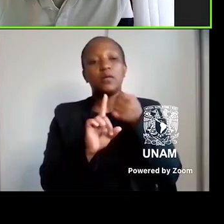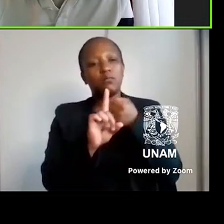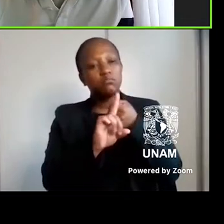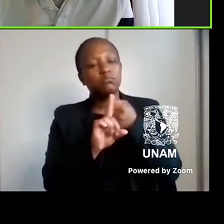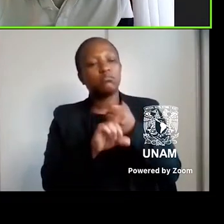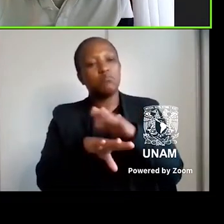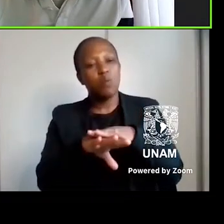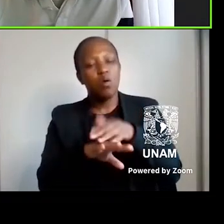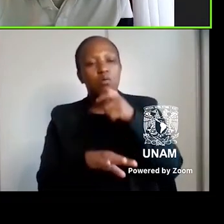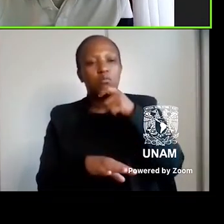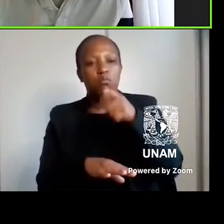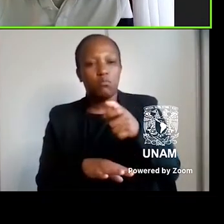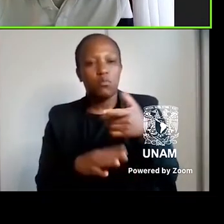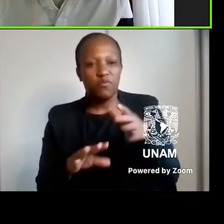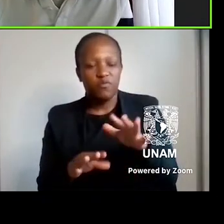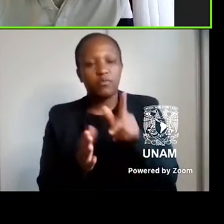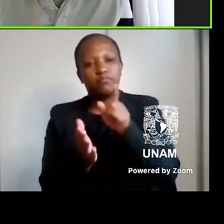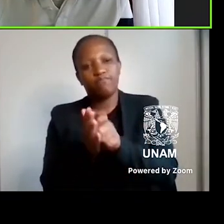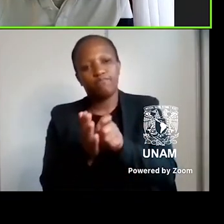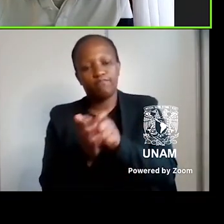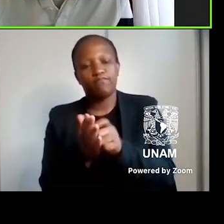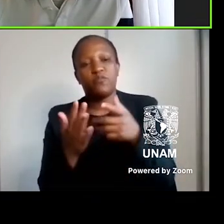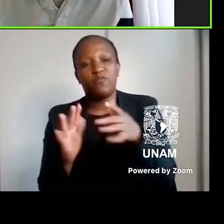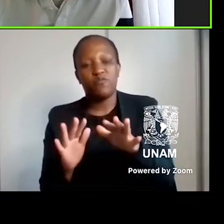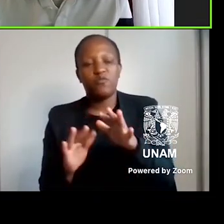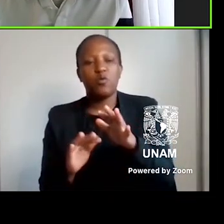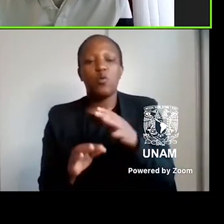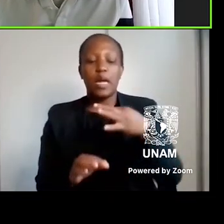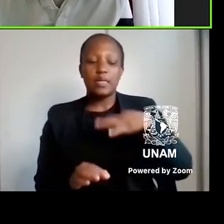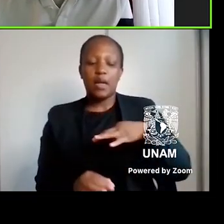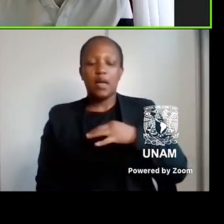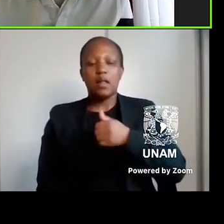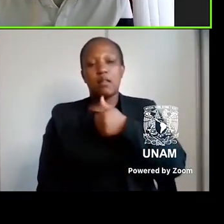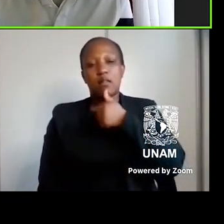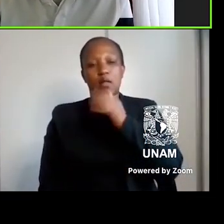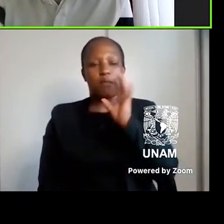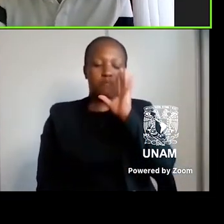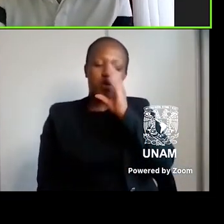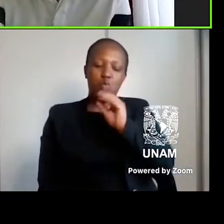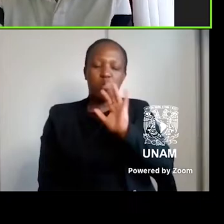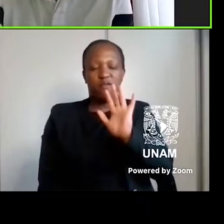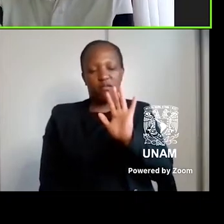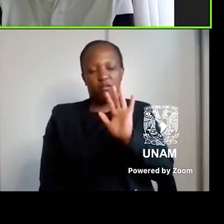particularly ones written by pretty black girls wearing crowns of change.